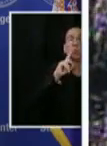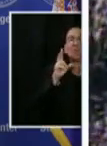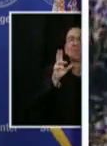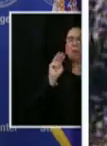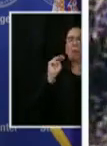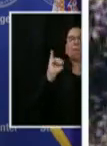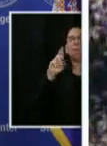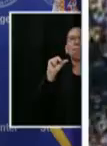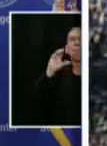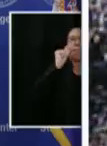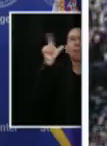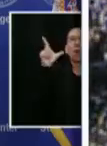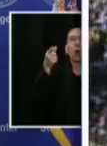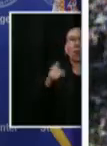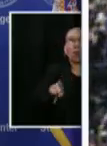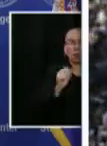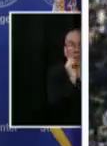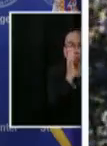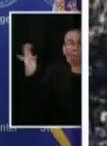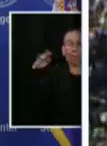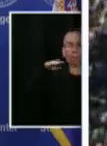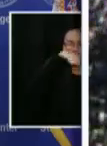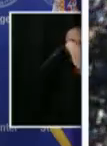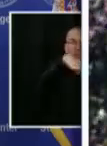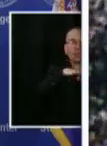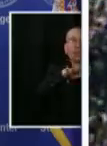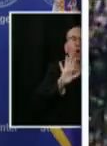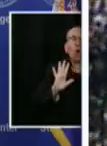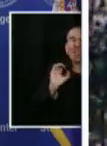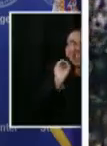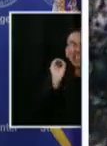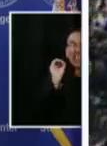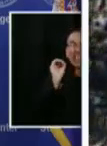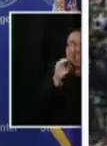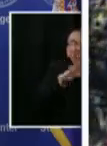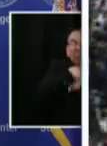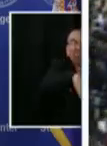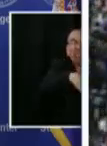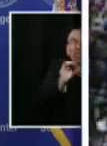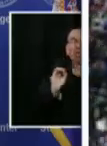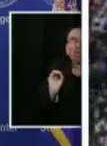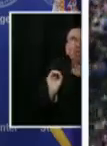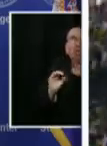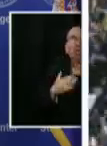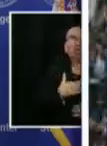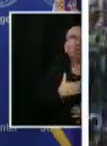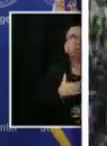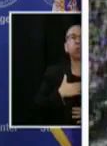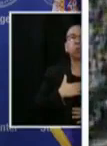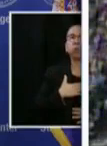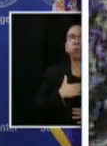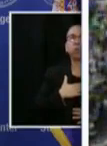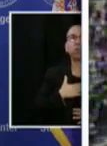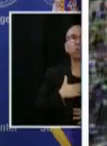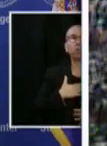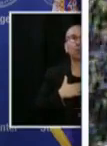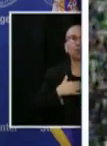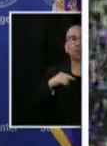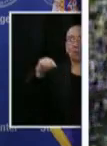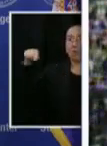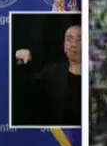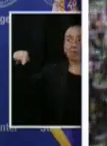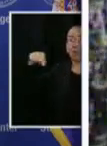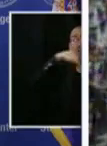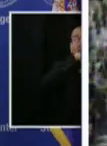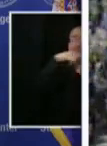because the driver was doing 70 miles an hour, as we understand it, or in that range, and even with hitting the brakes and even with